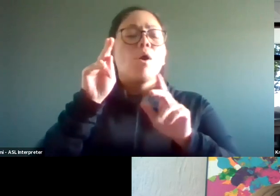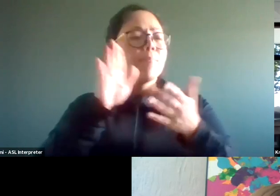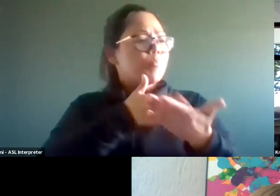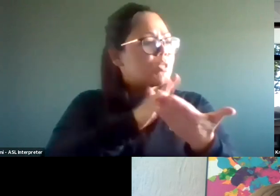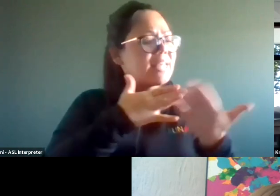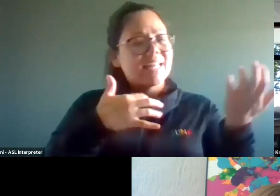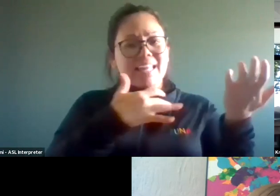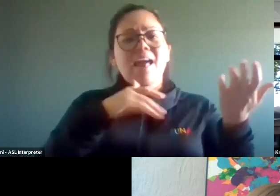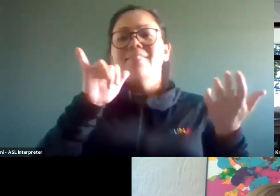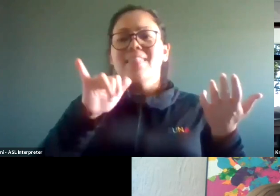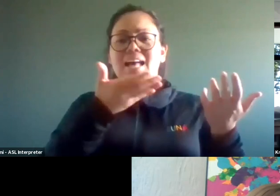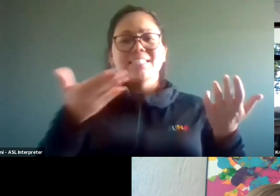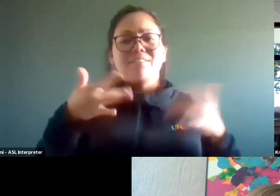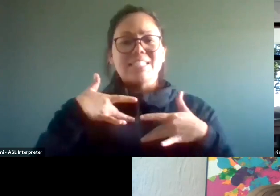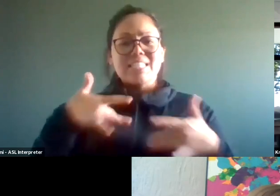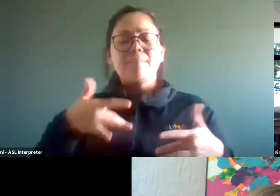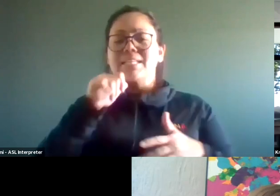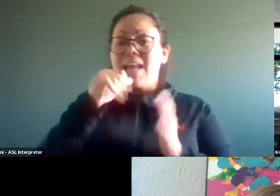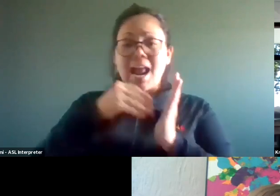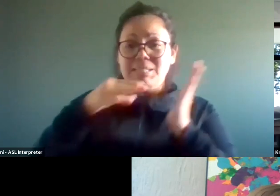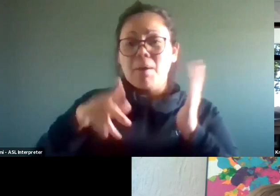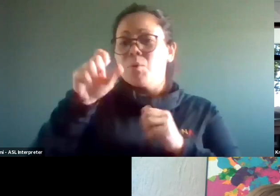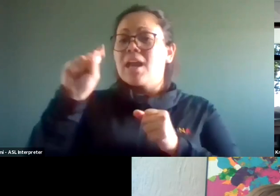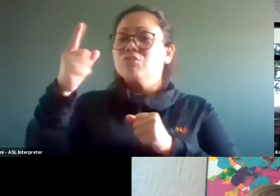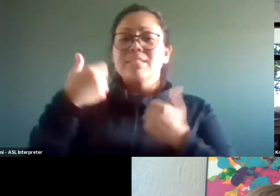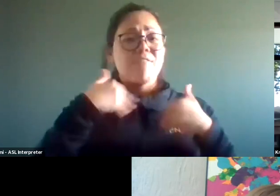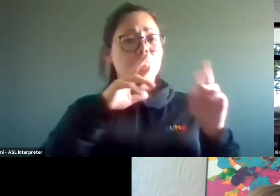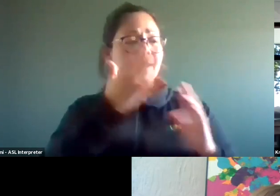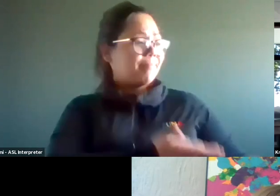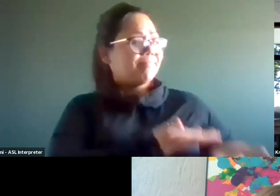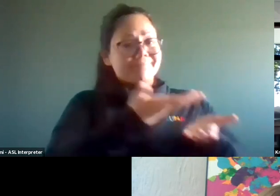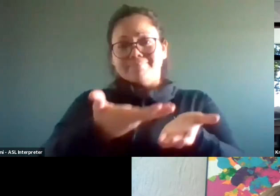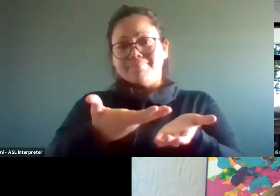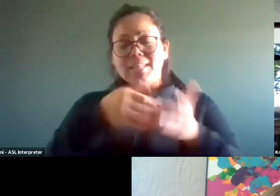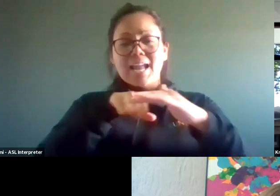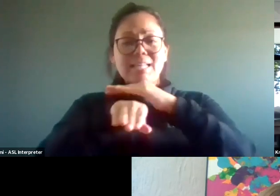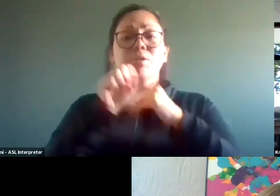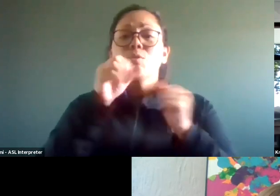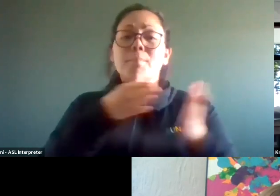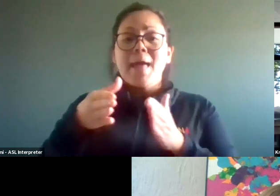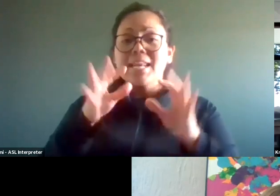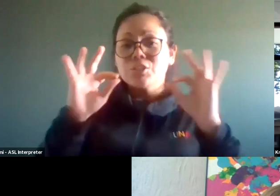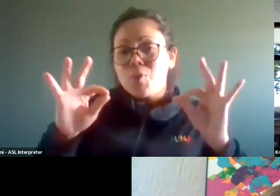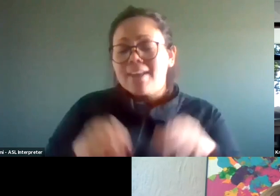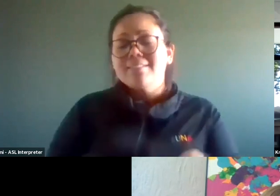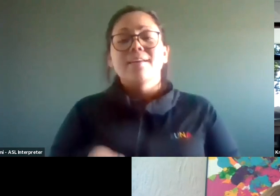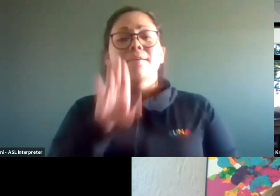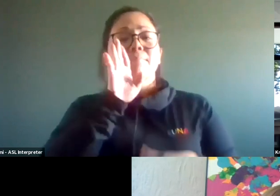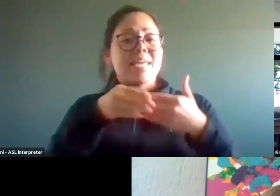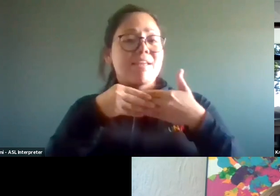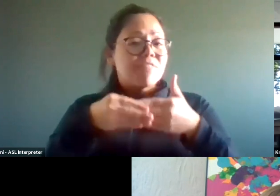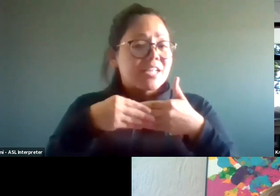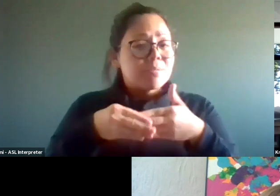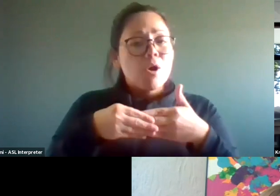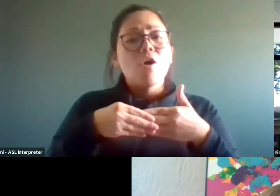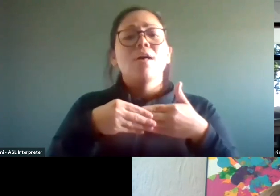This is stuff that's not usually expensive that you can just have ready. planning is good. Being flexible and going,